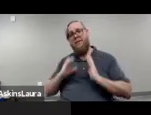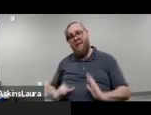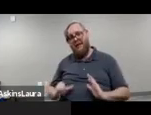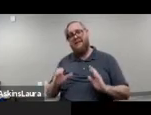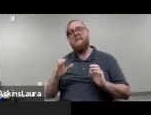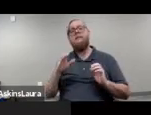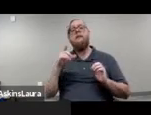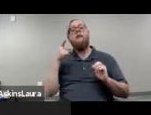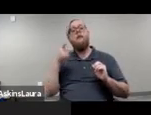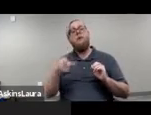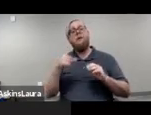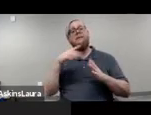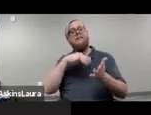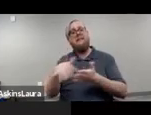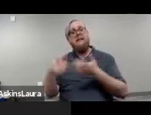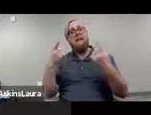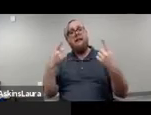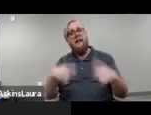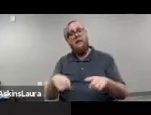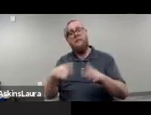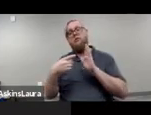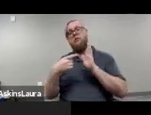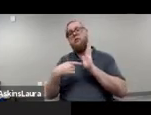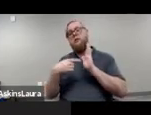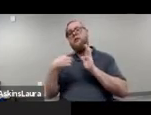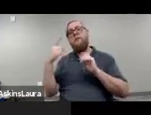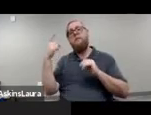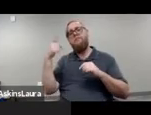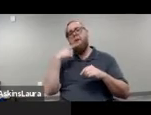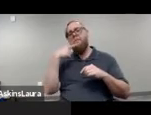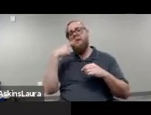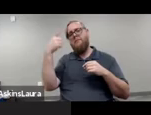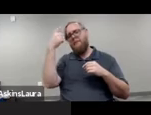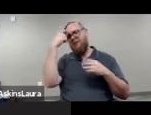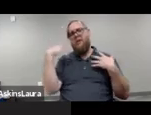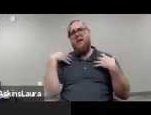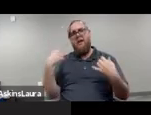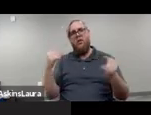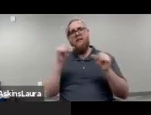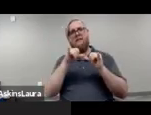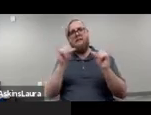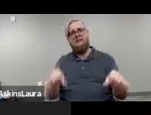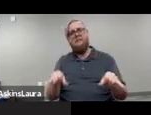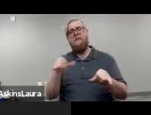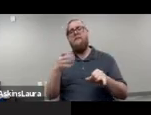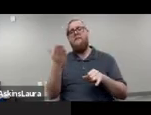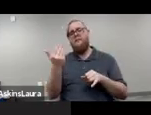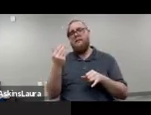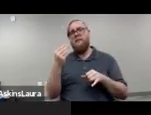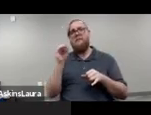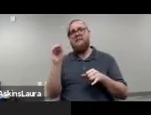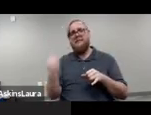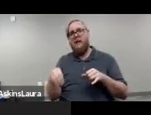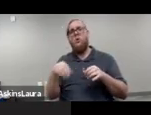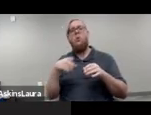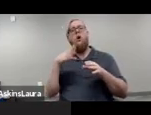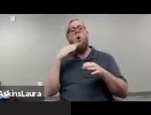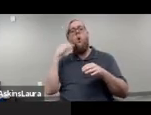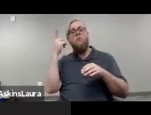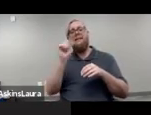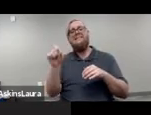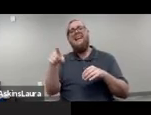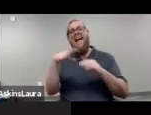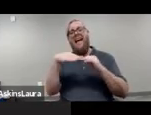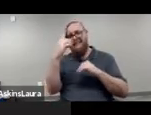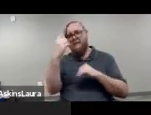study of individuals served in California's public mental health system found that 15 percent were homeless at least once in a one-year period.